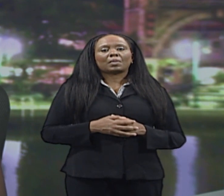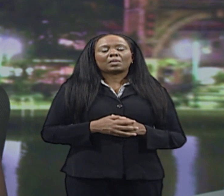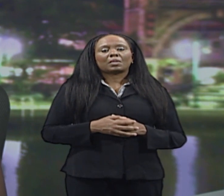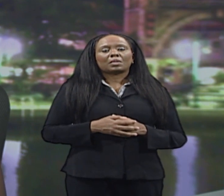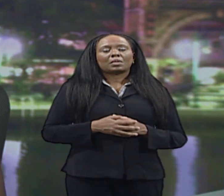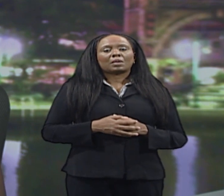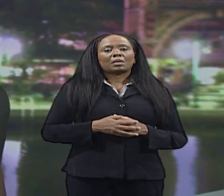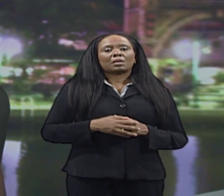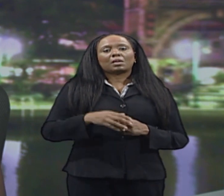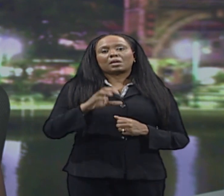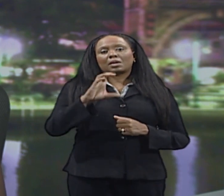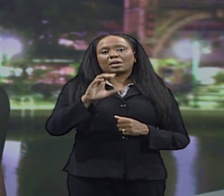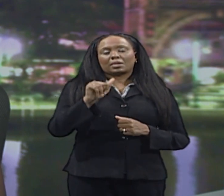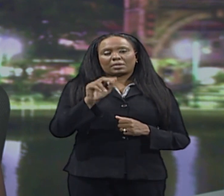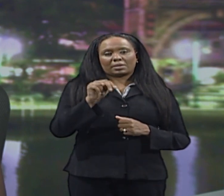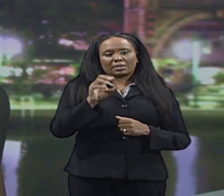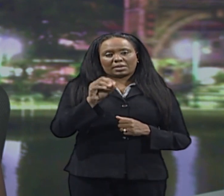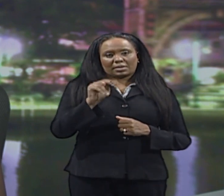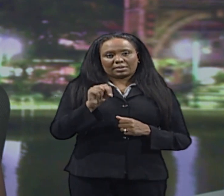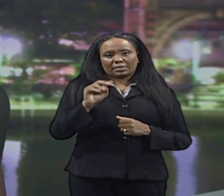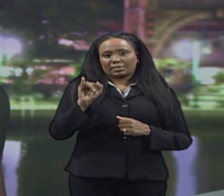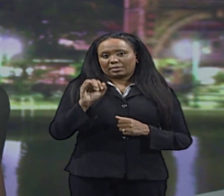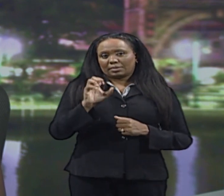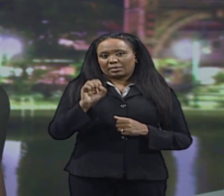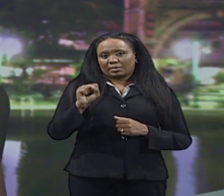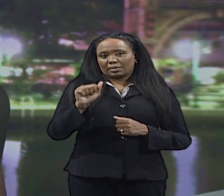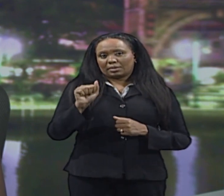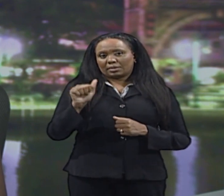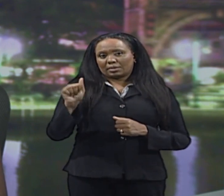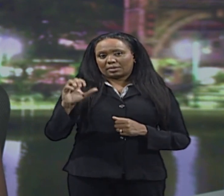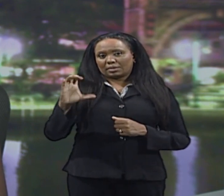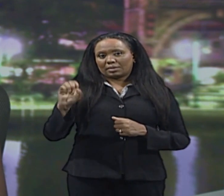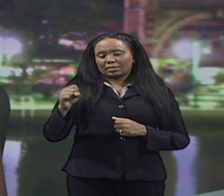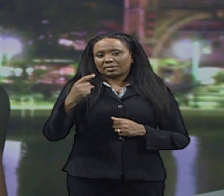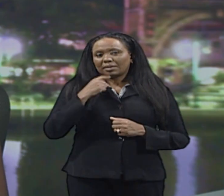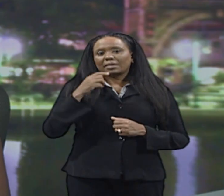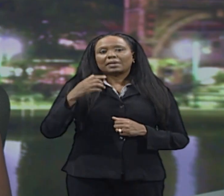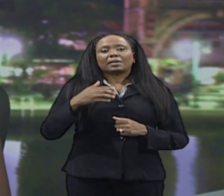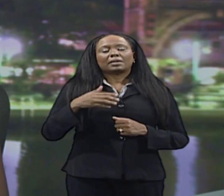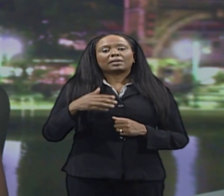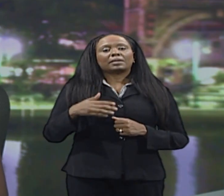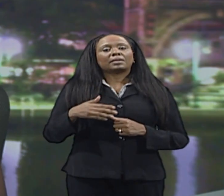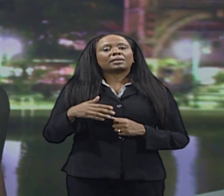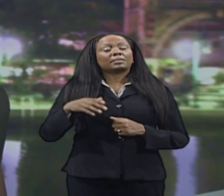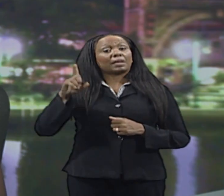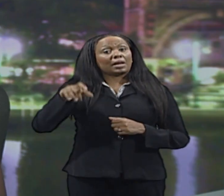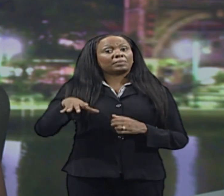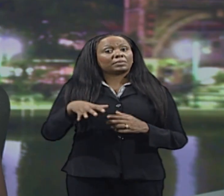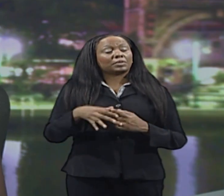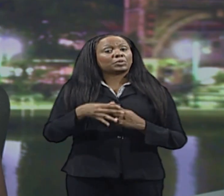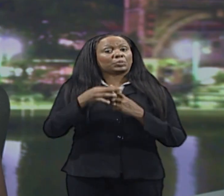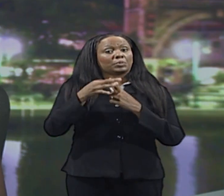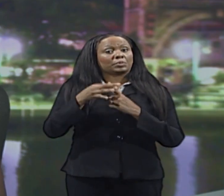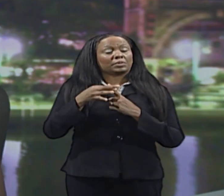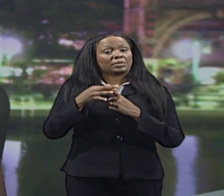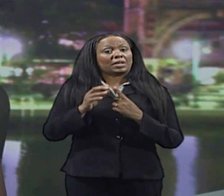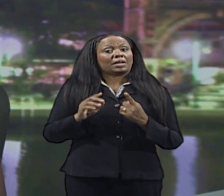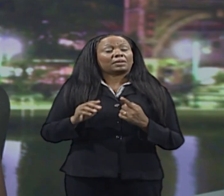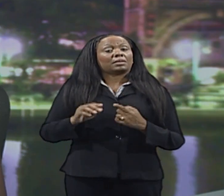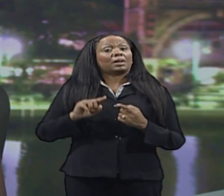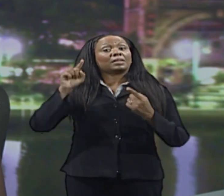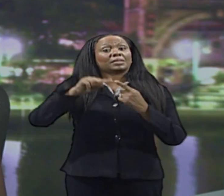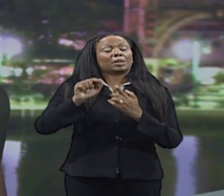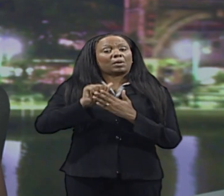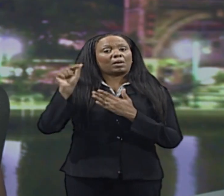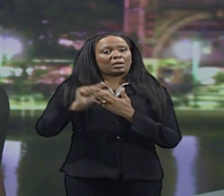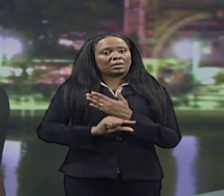Canon Isaacs says the elective synod has until the end of August to choose a bishop. When a candidate is finally elected, he